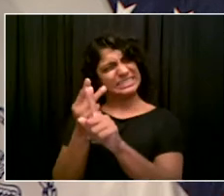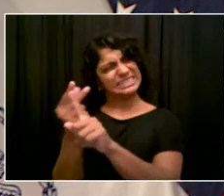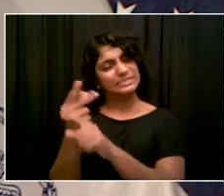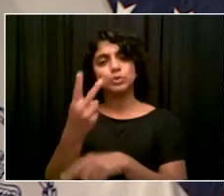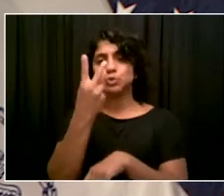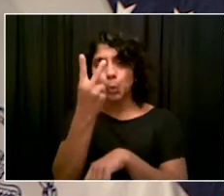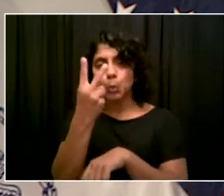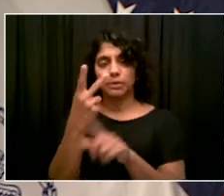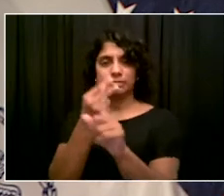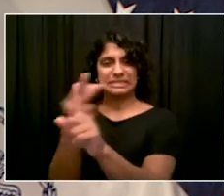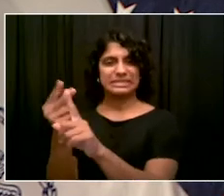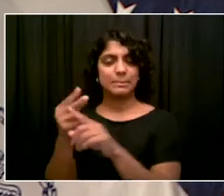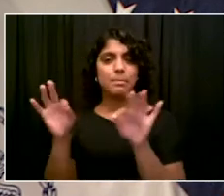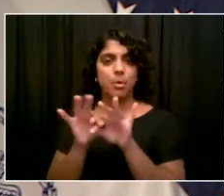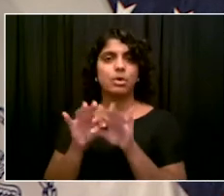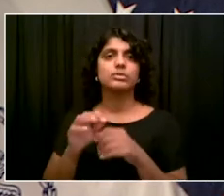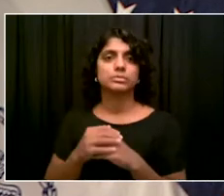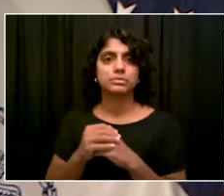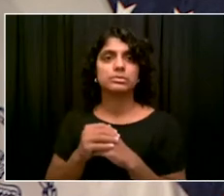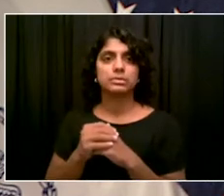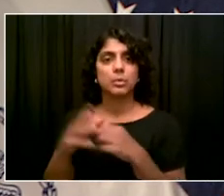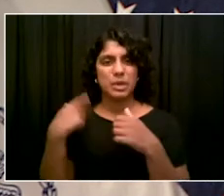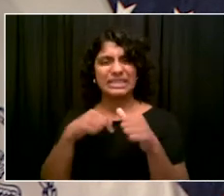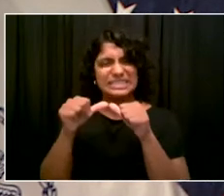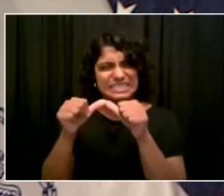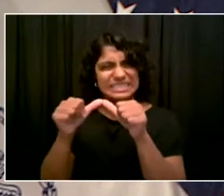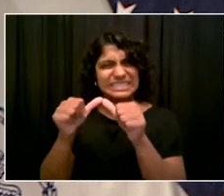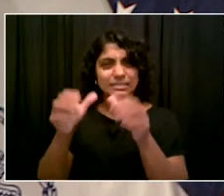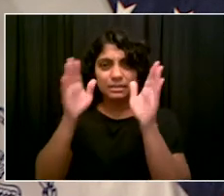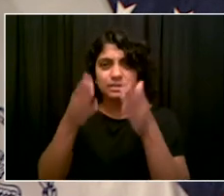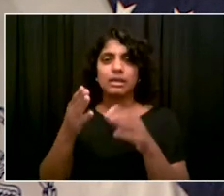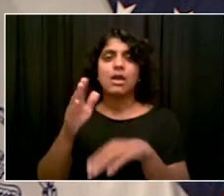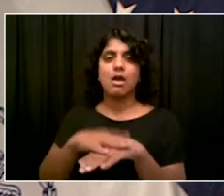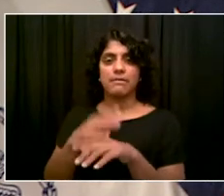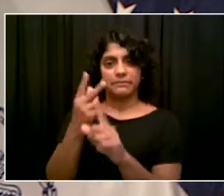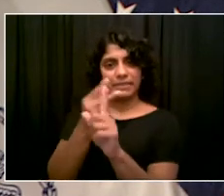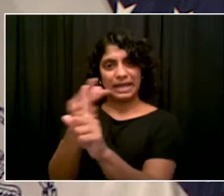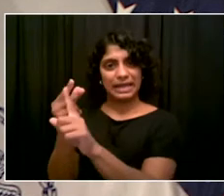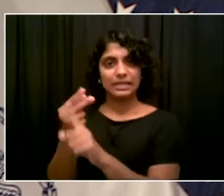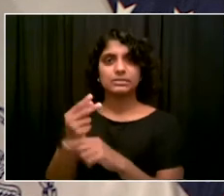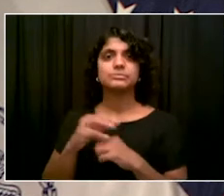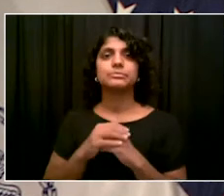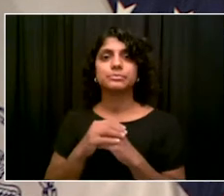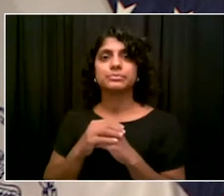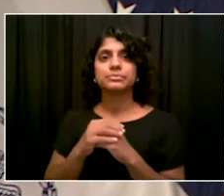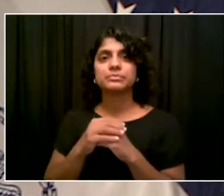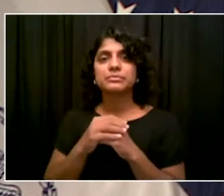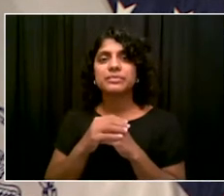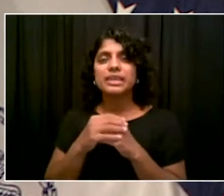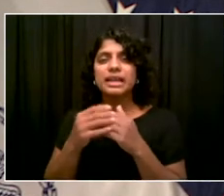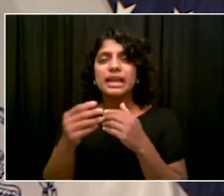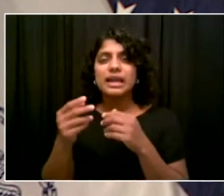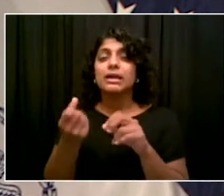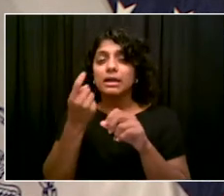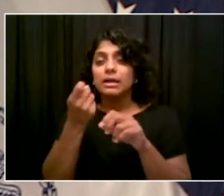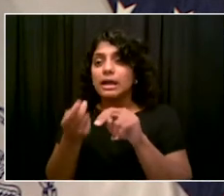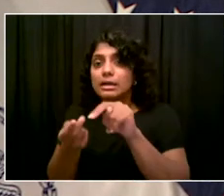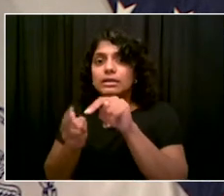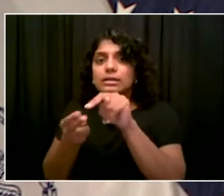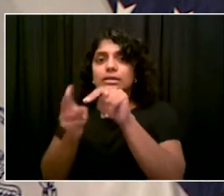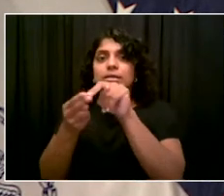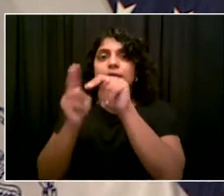and every single additional vaccination really helps us. It just keeps cutting off avenues for COVID.